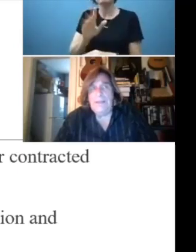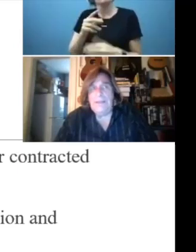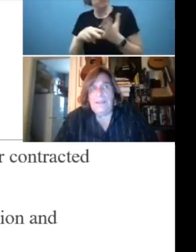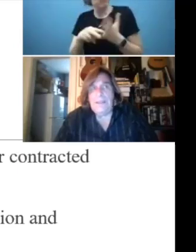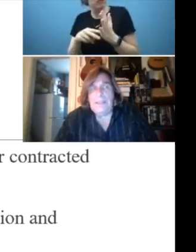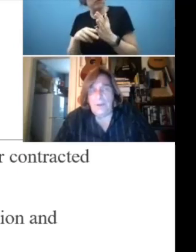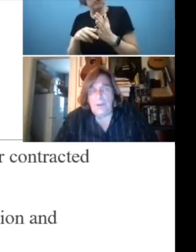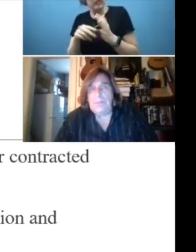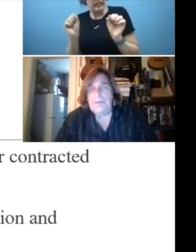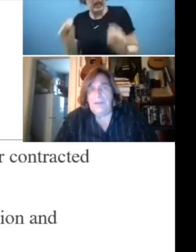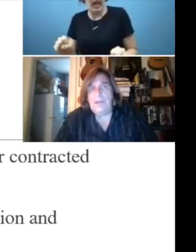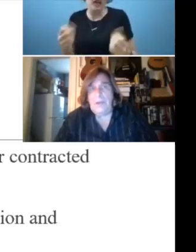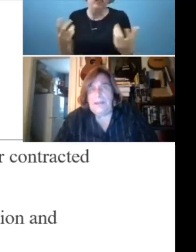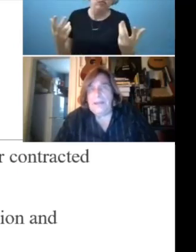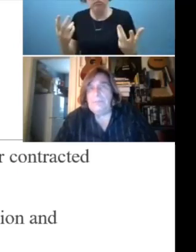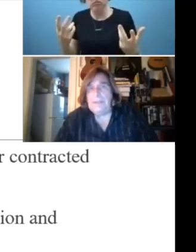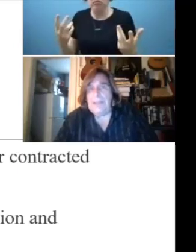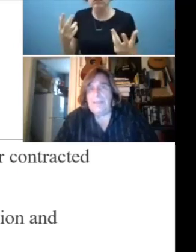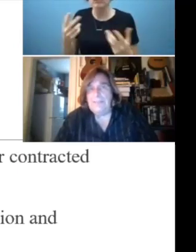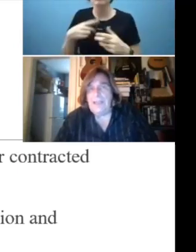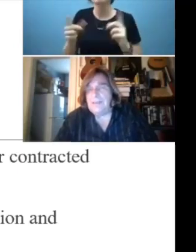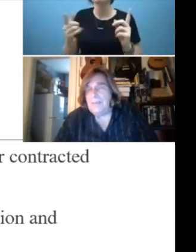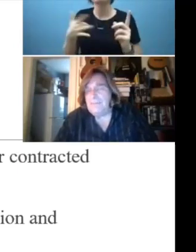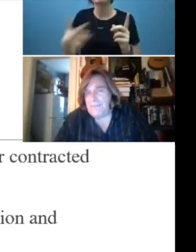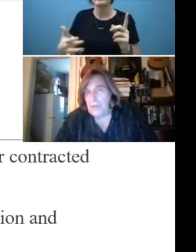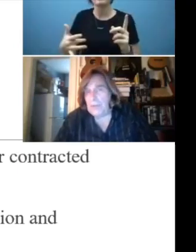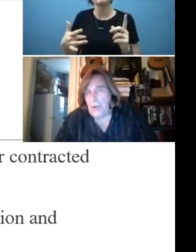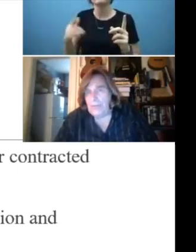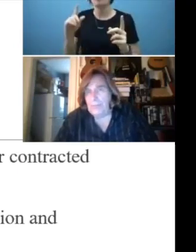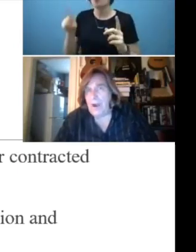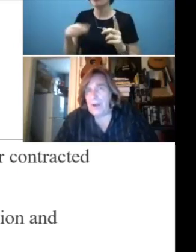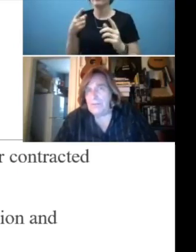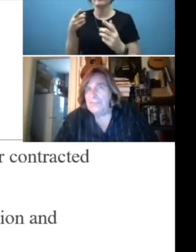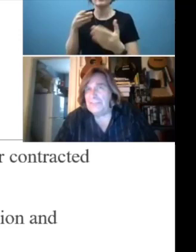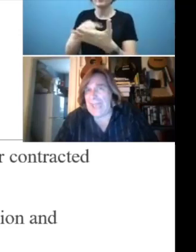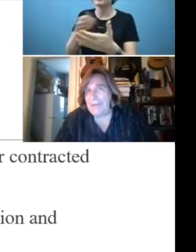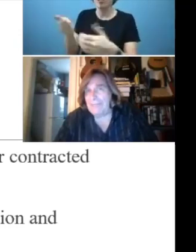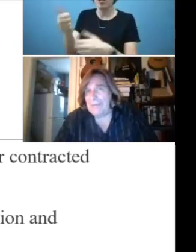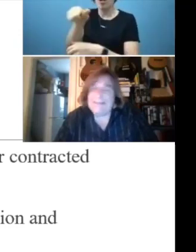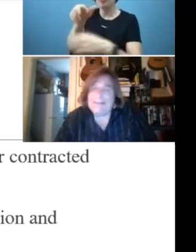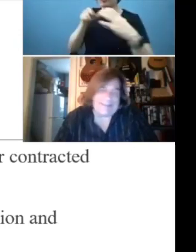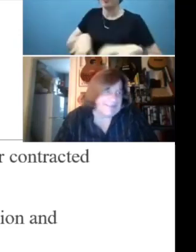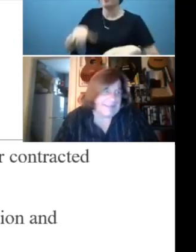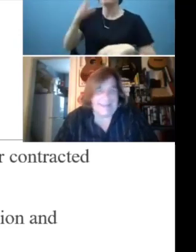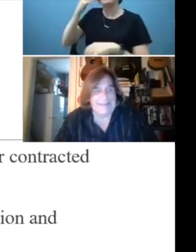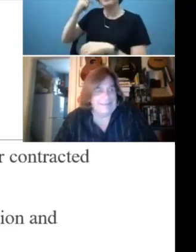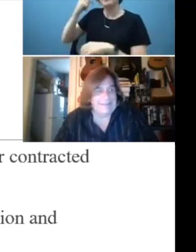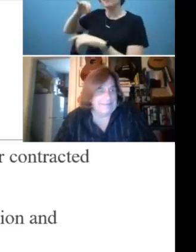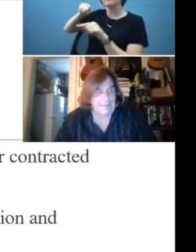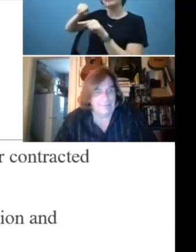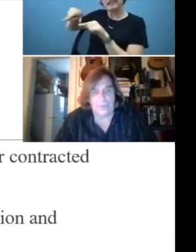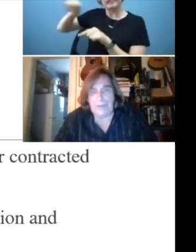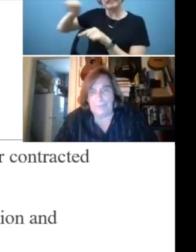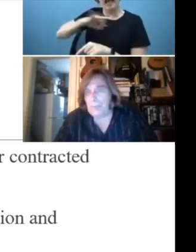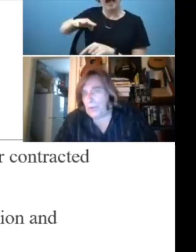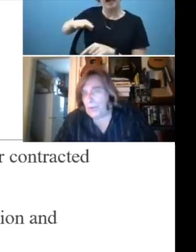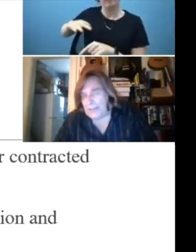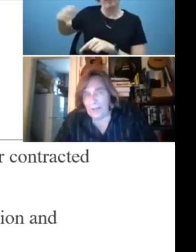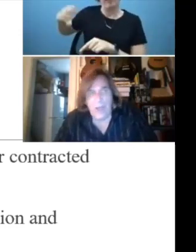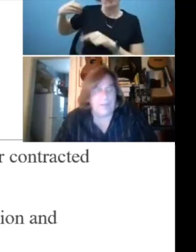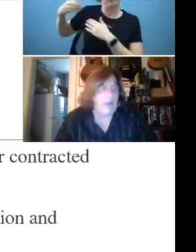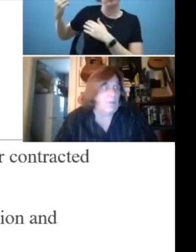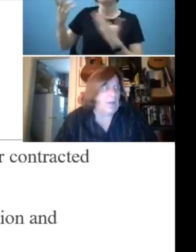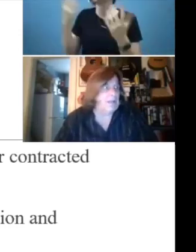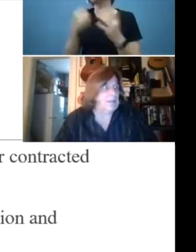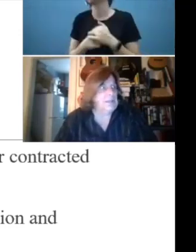it can only be done when it implicates some failure on the part of staff. Let's say some two people were not